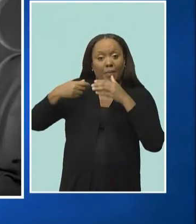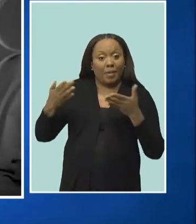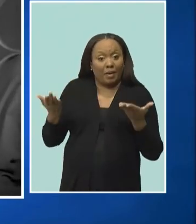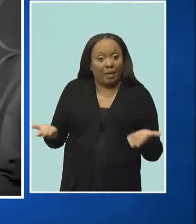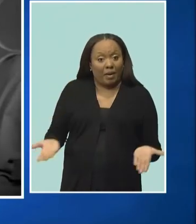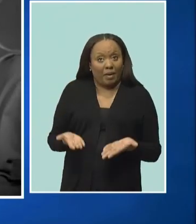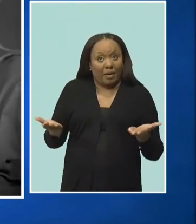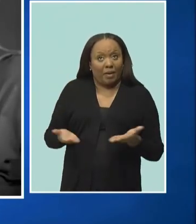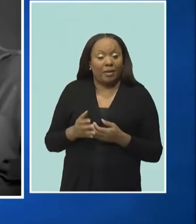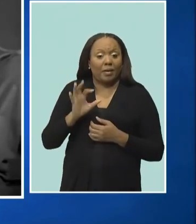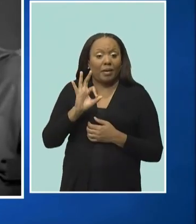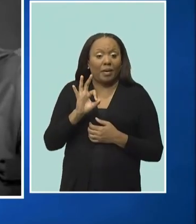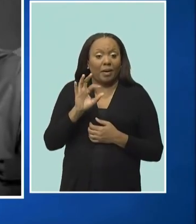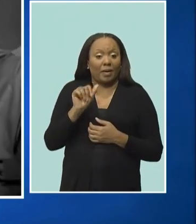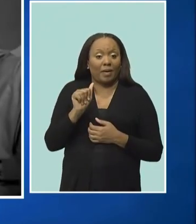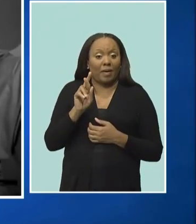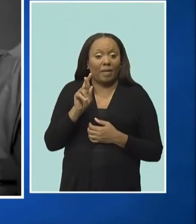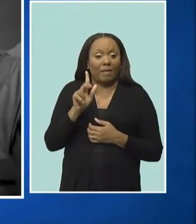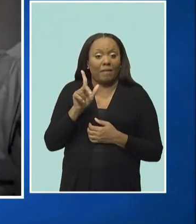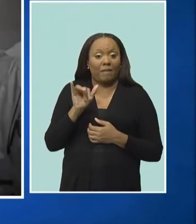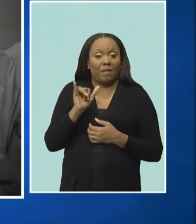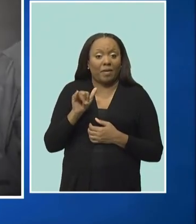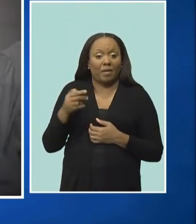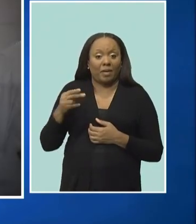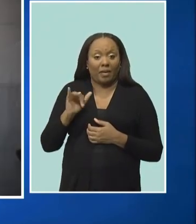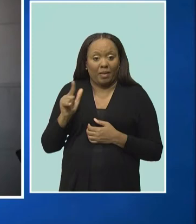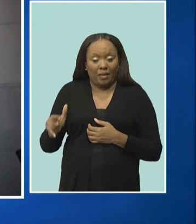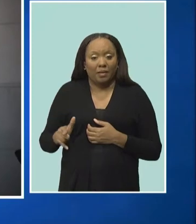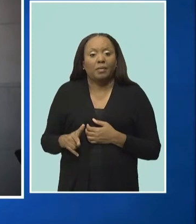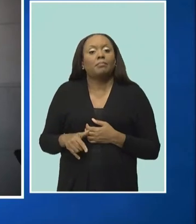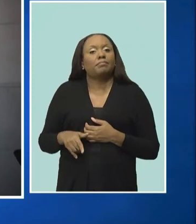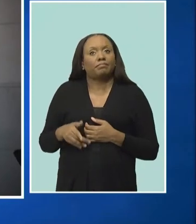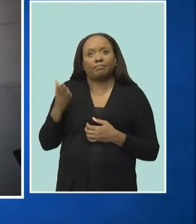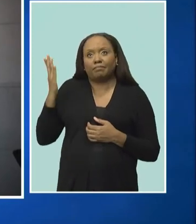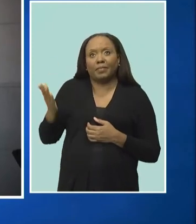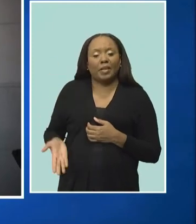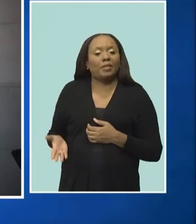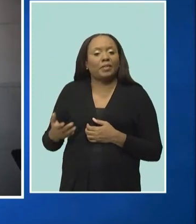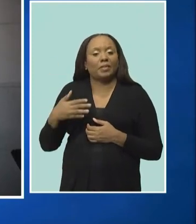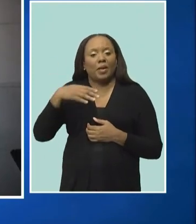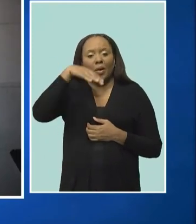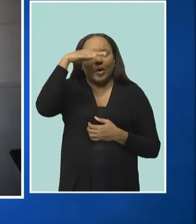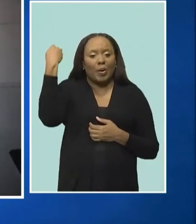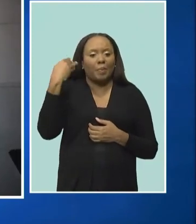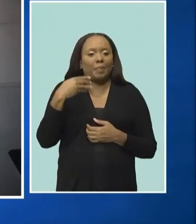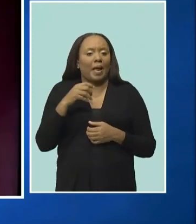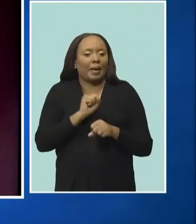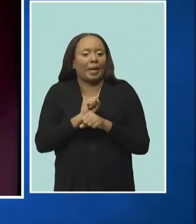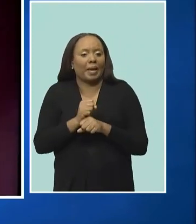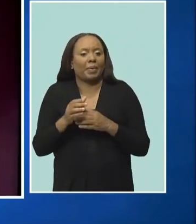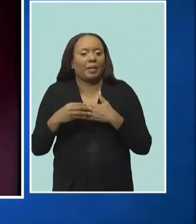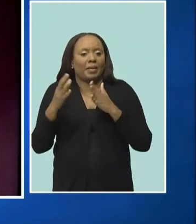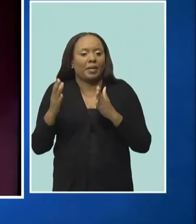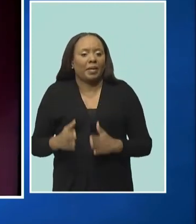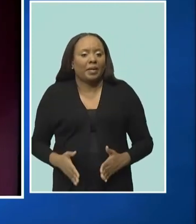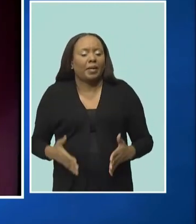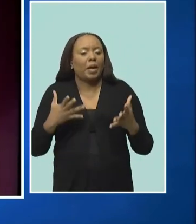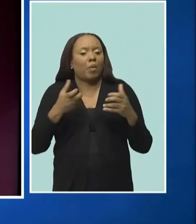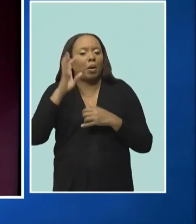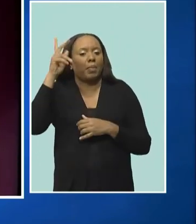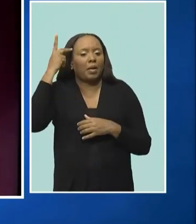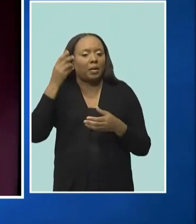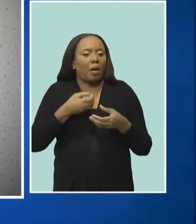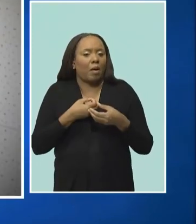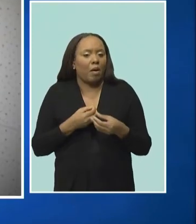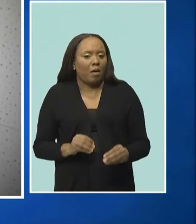Hill. He played the character David Boyer, a black labor leader who was vying for political office against a rich landowner's son.